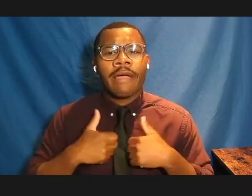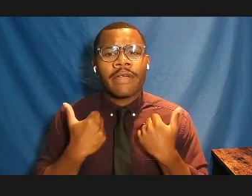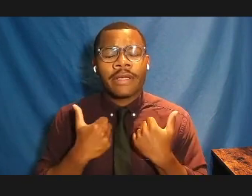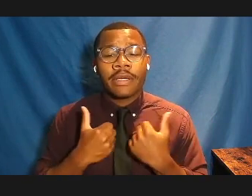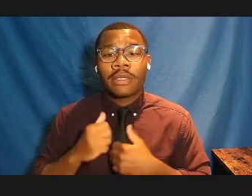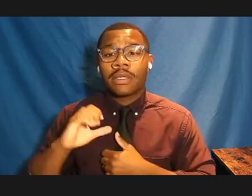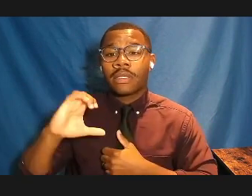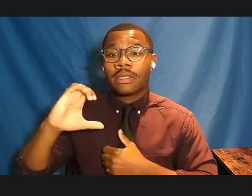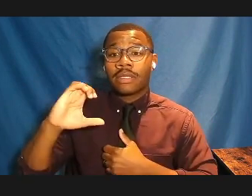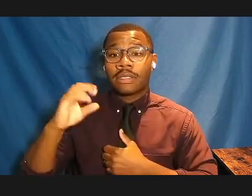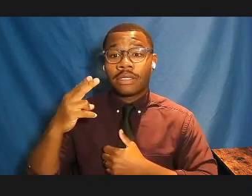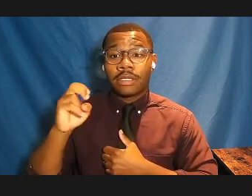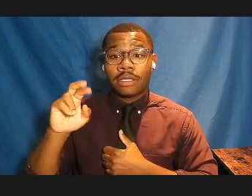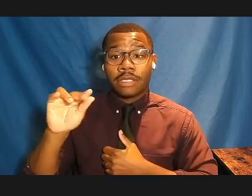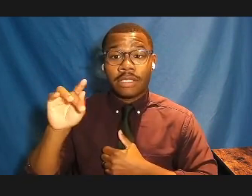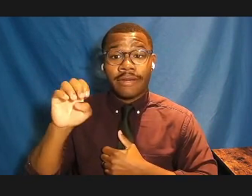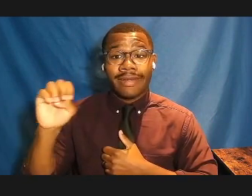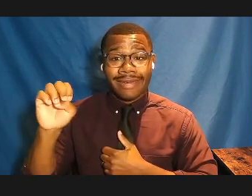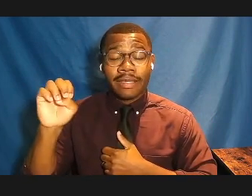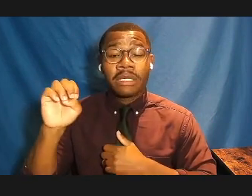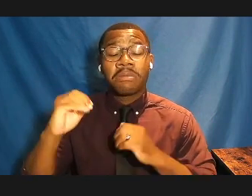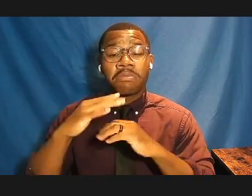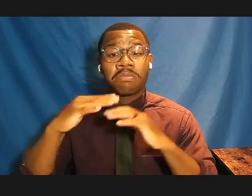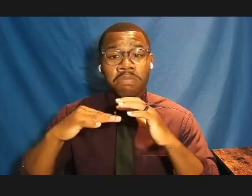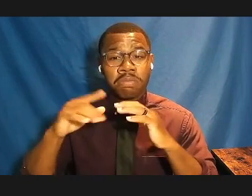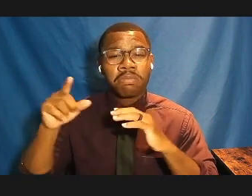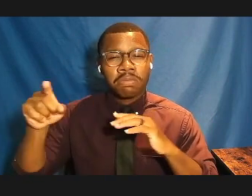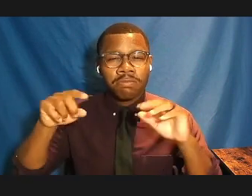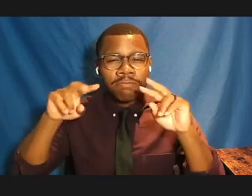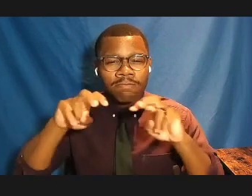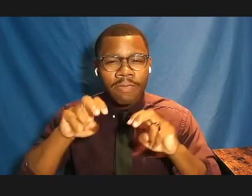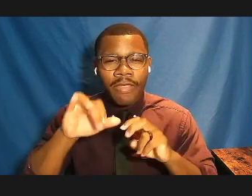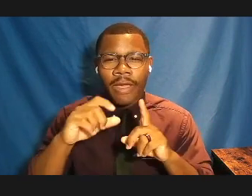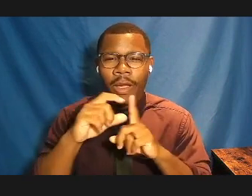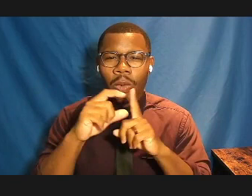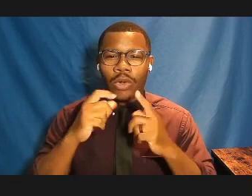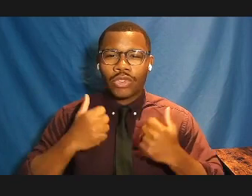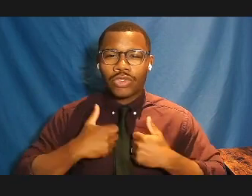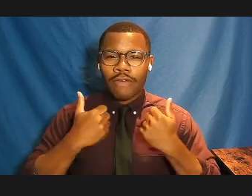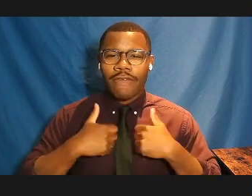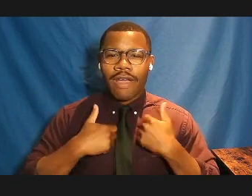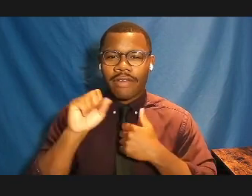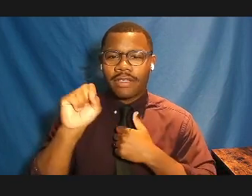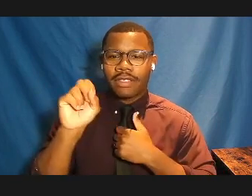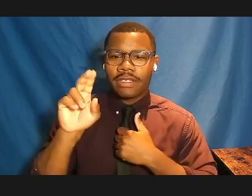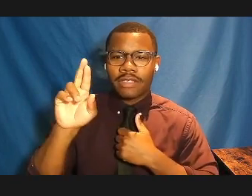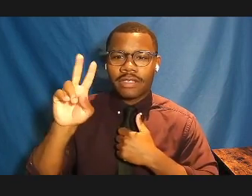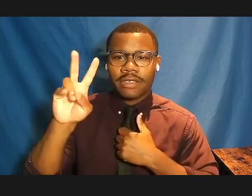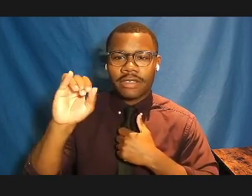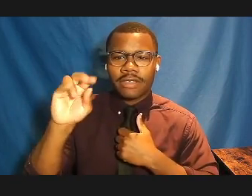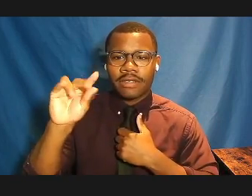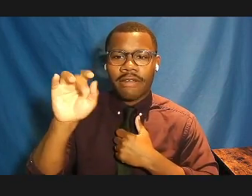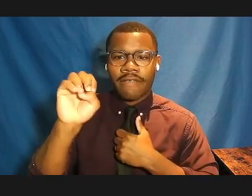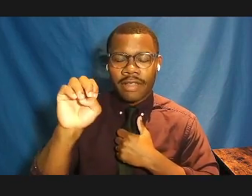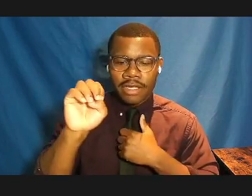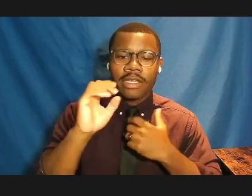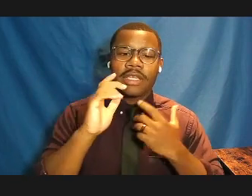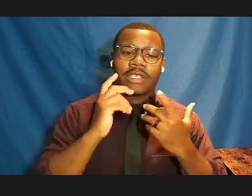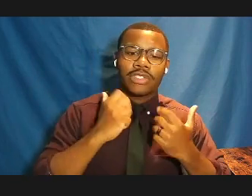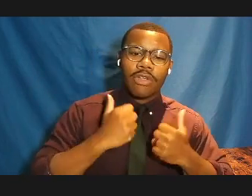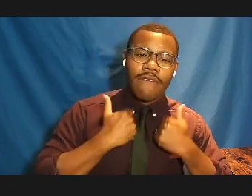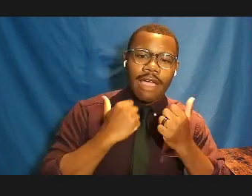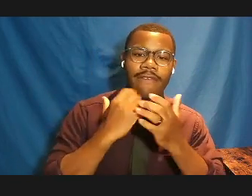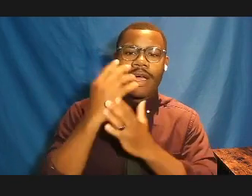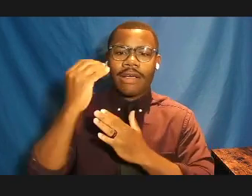Clancy, deconstructs the imprecise compound word, survivance, as sur, a survival outside survival. Vivance, the